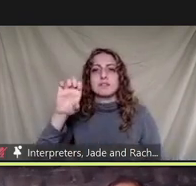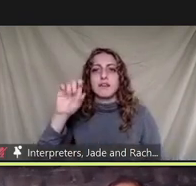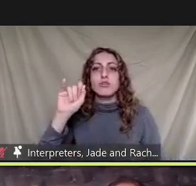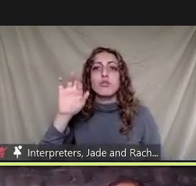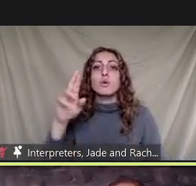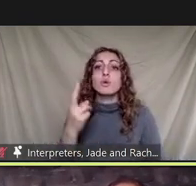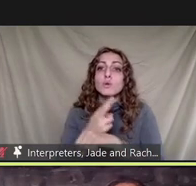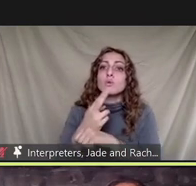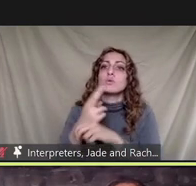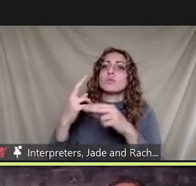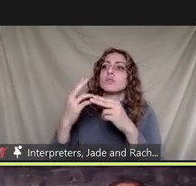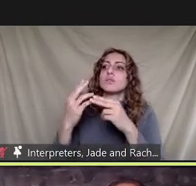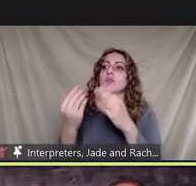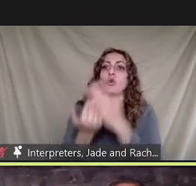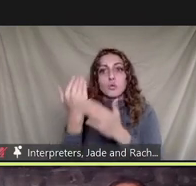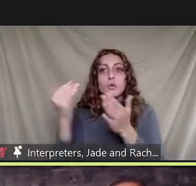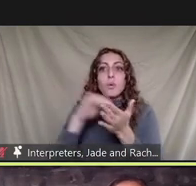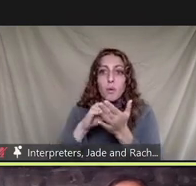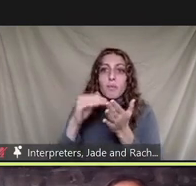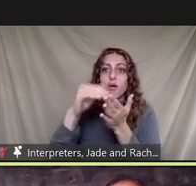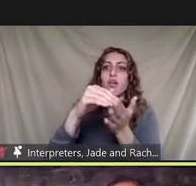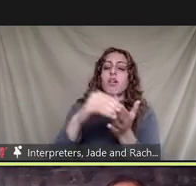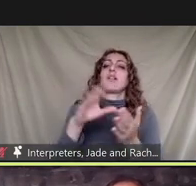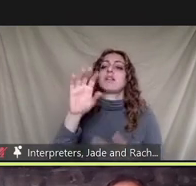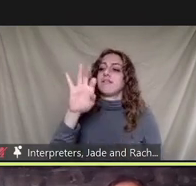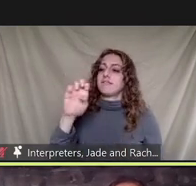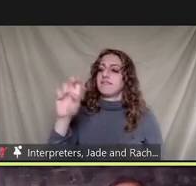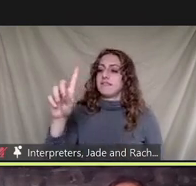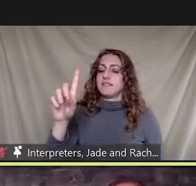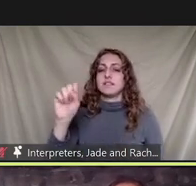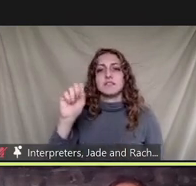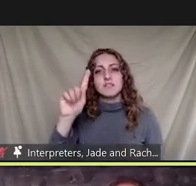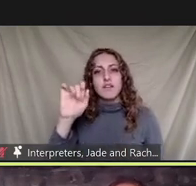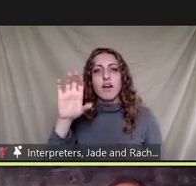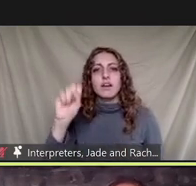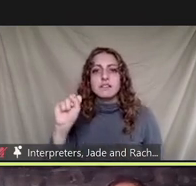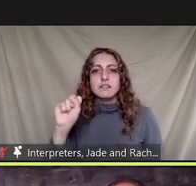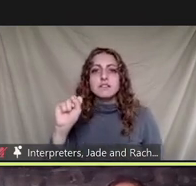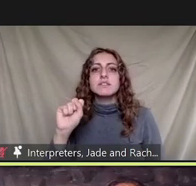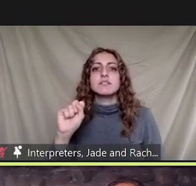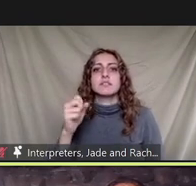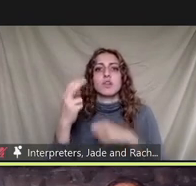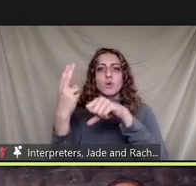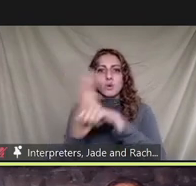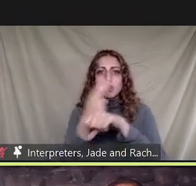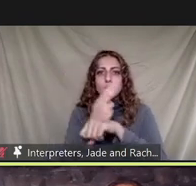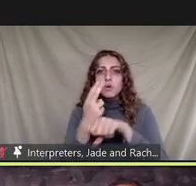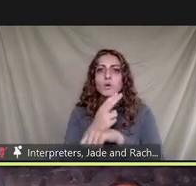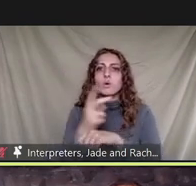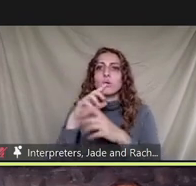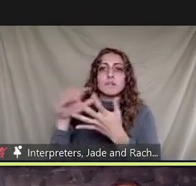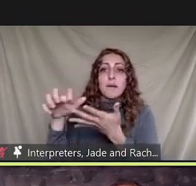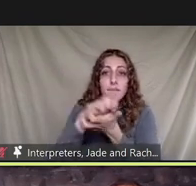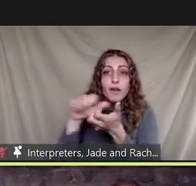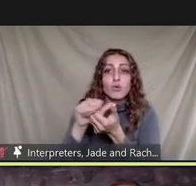things that are non-toxic using biomimicry to inform how we do chemical chemical transformations and